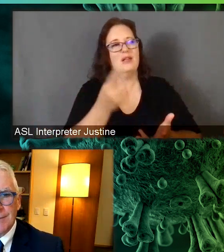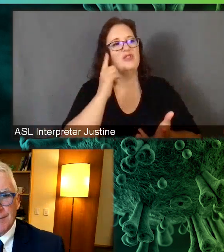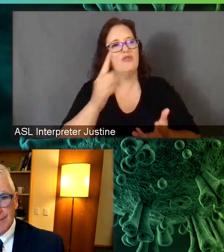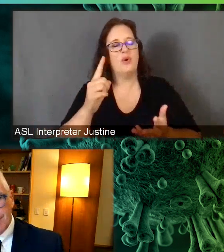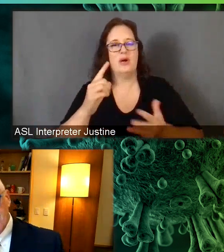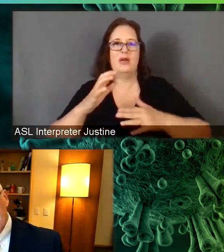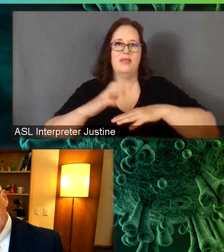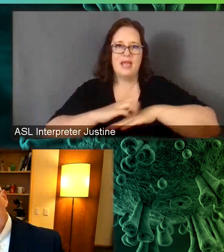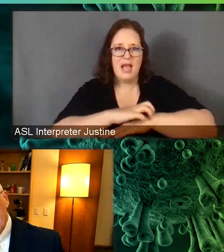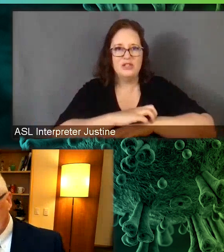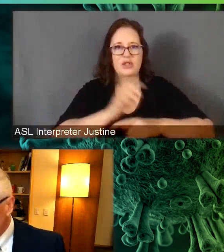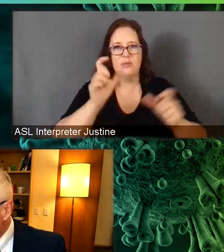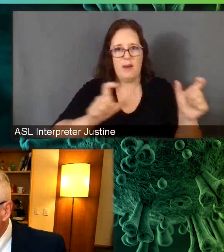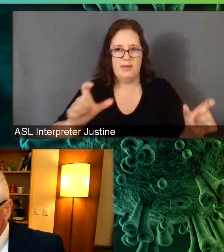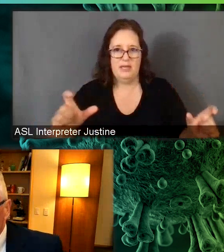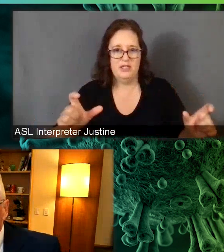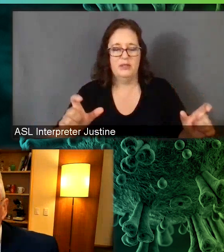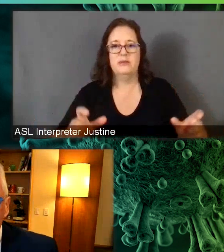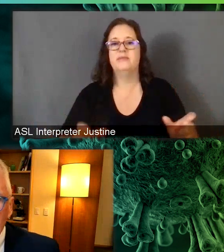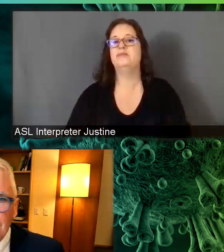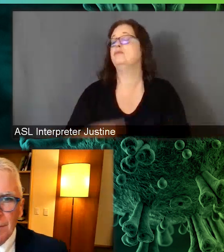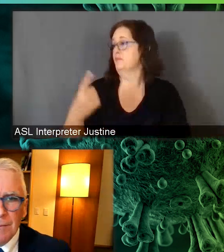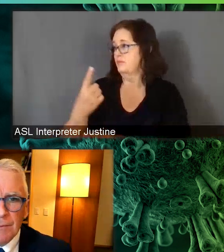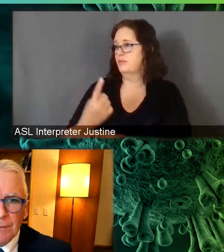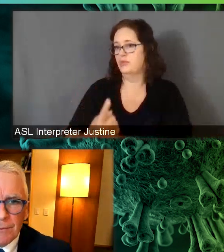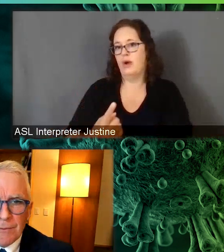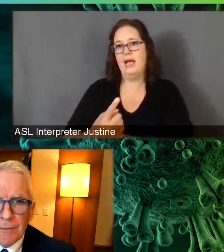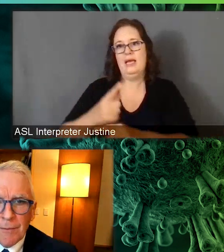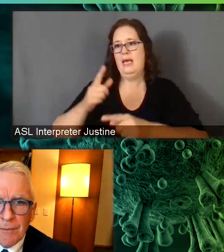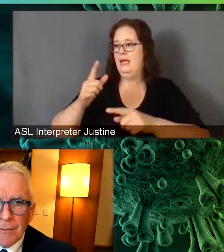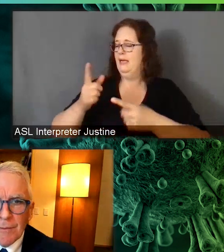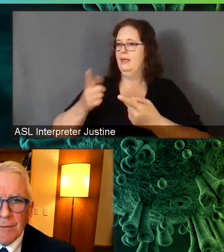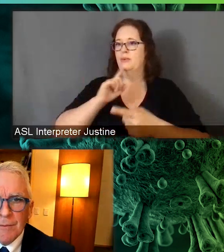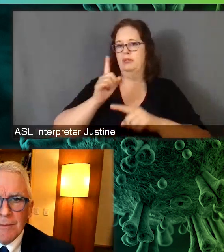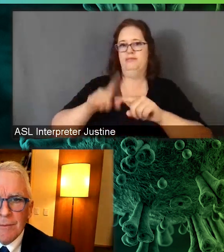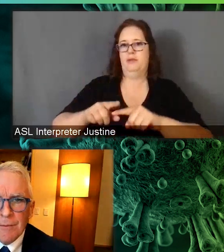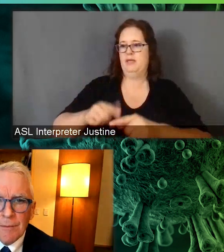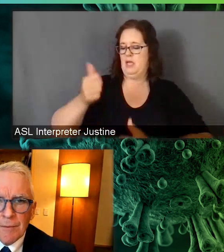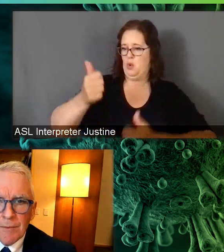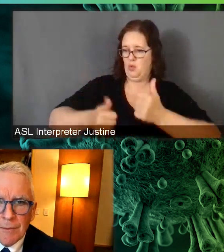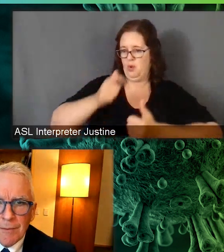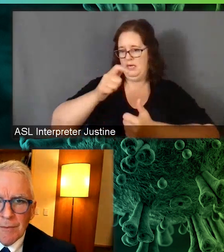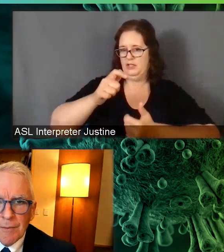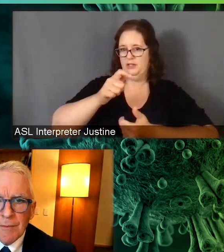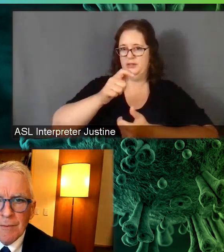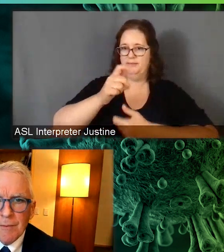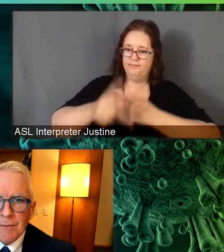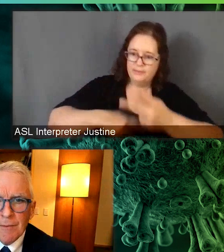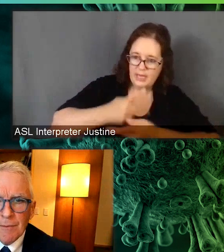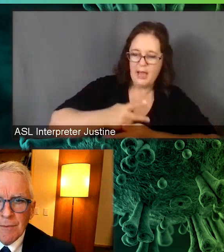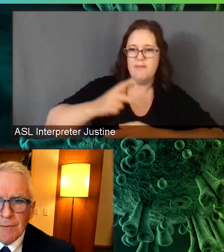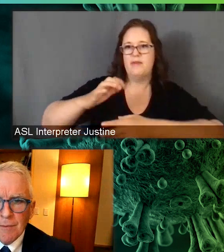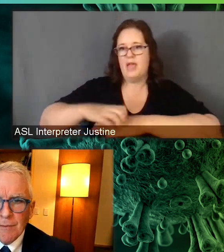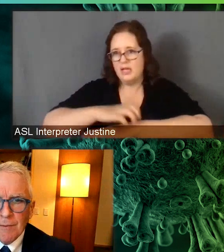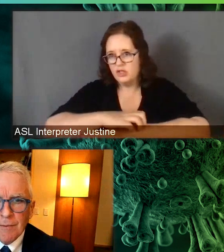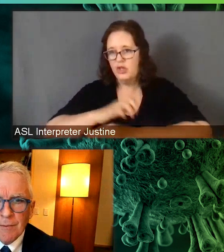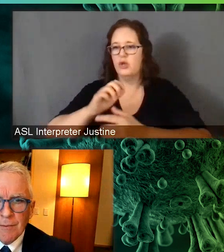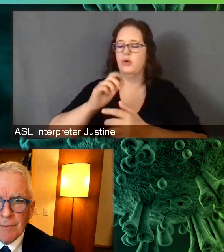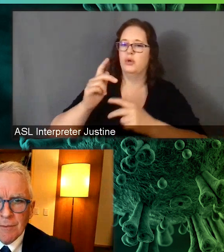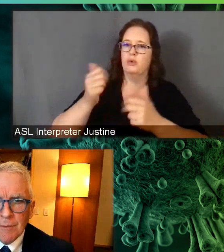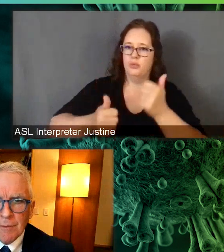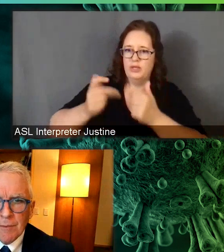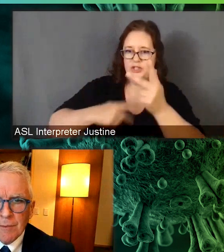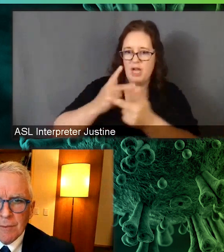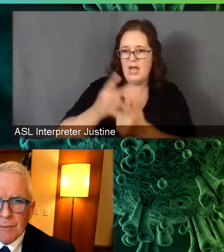variability depending on the specific type of cancer, the specific type of chemotherapy, but we are seeing that, you know, up to a quarter or a third of individuals